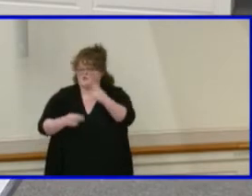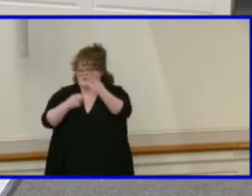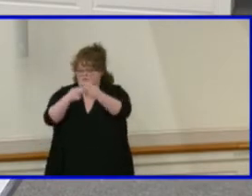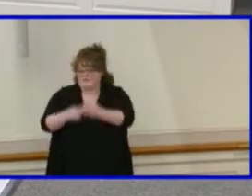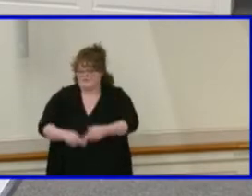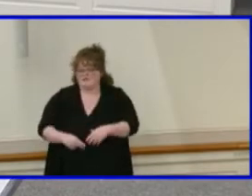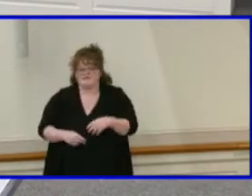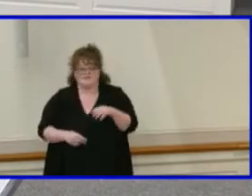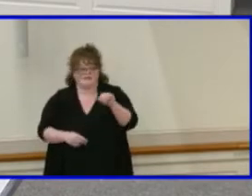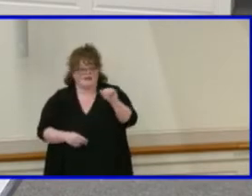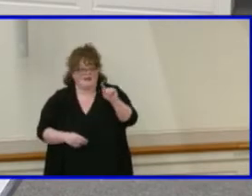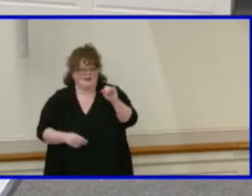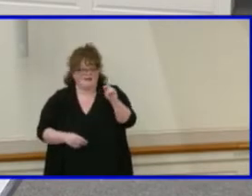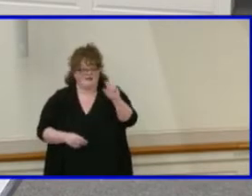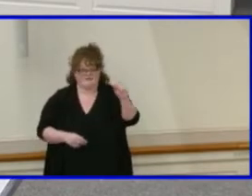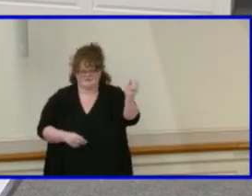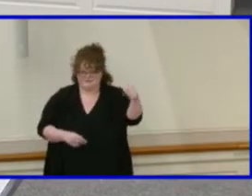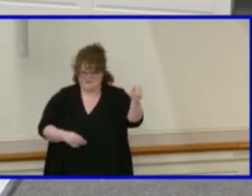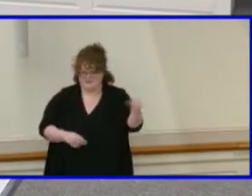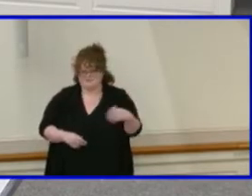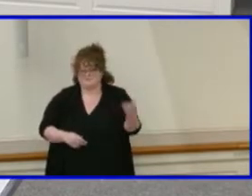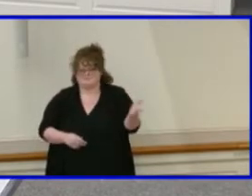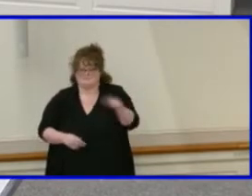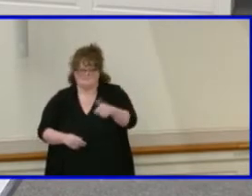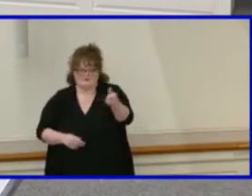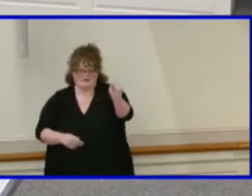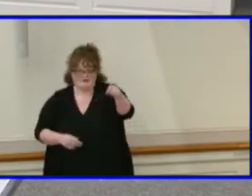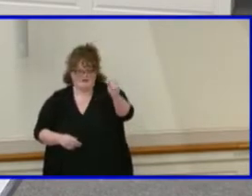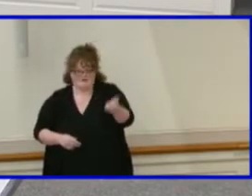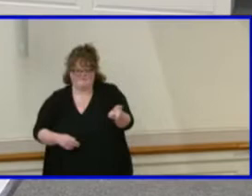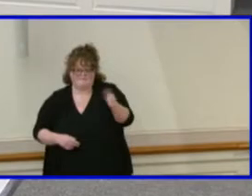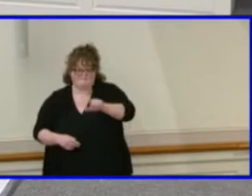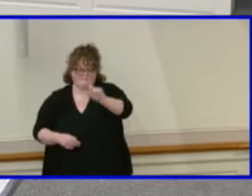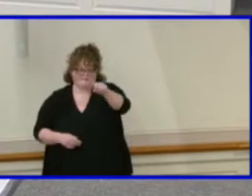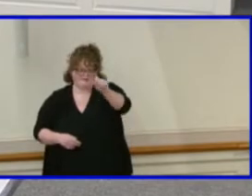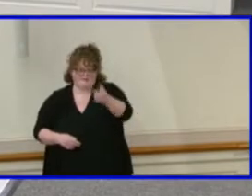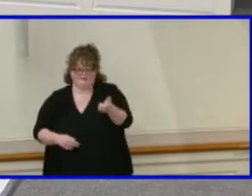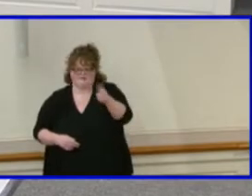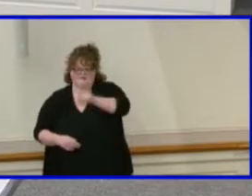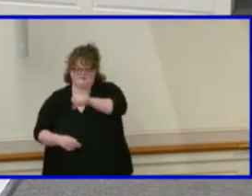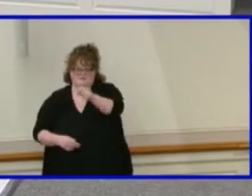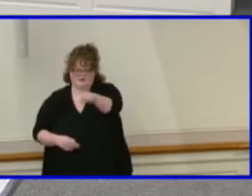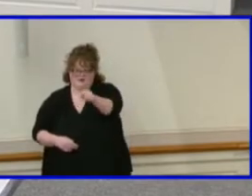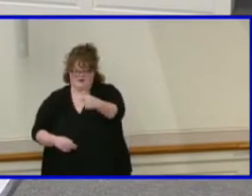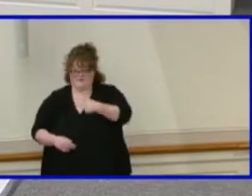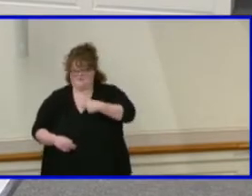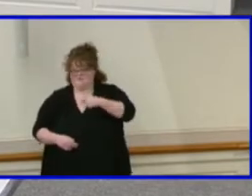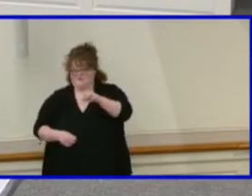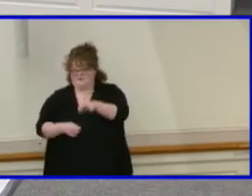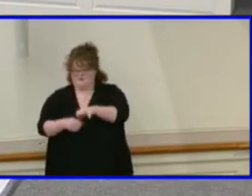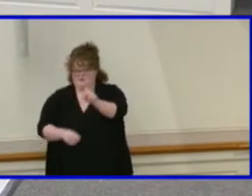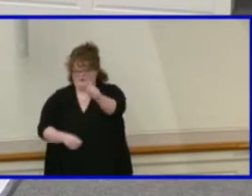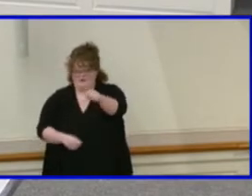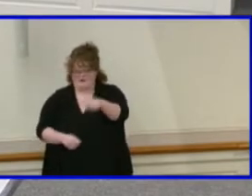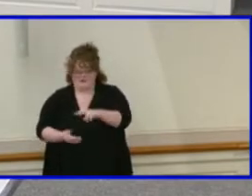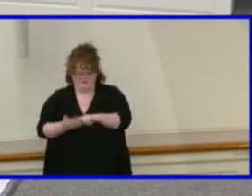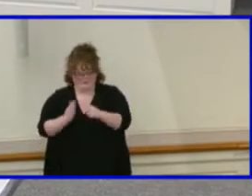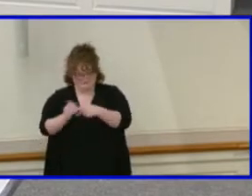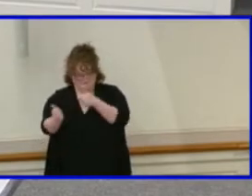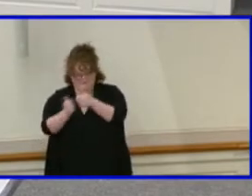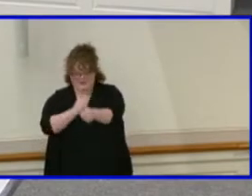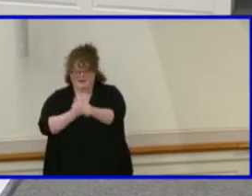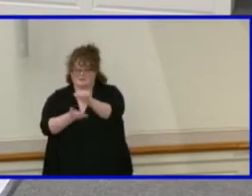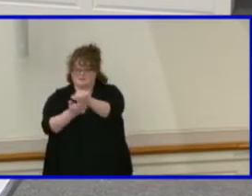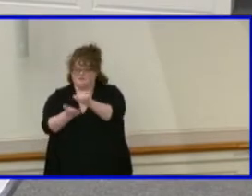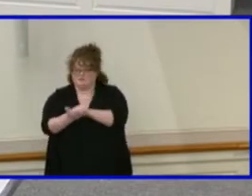Aye. Ms. Kinsella. Aye. Ms. Ogburn. Aye. Ms. Shea. Aye. And I vote aye. The ayes have it and the agenda